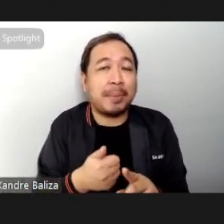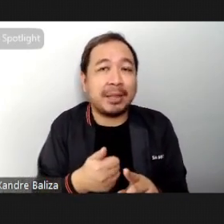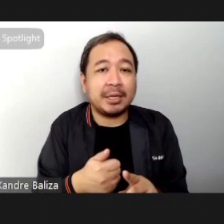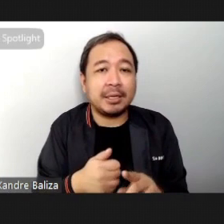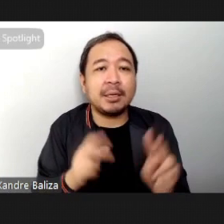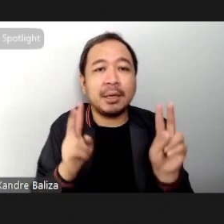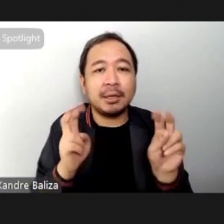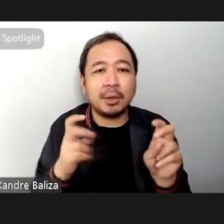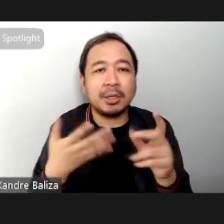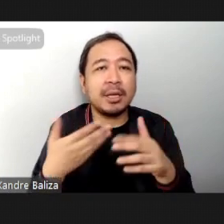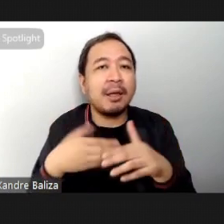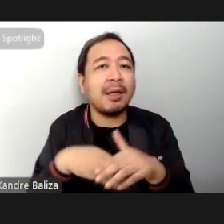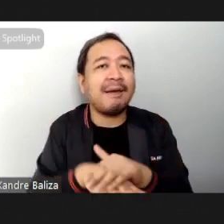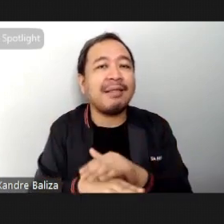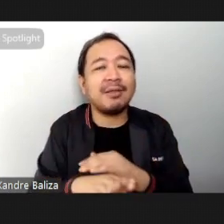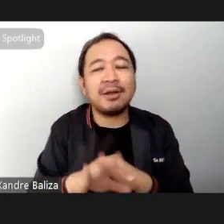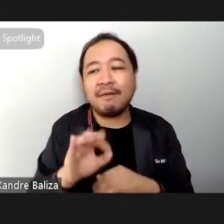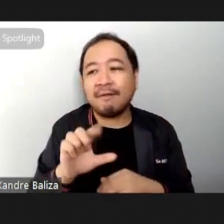entering a flow state